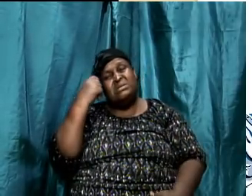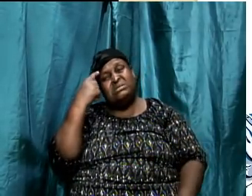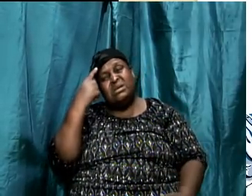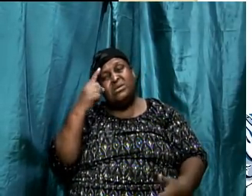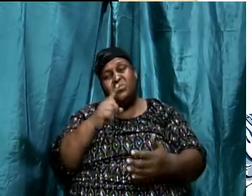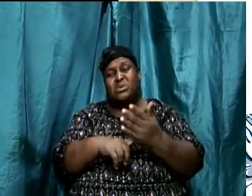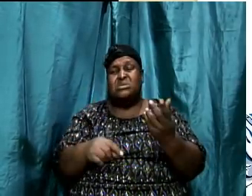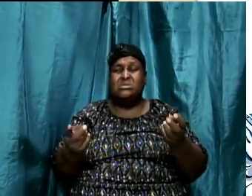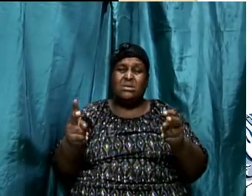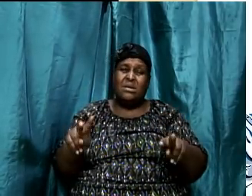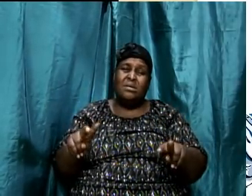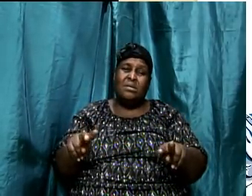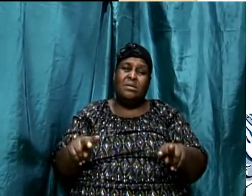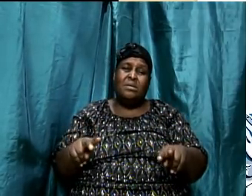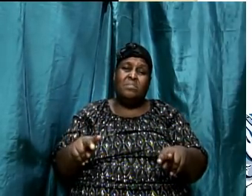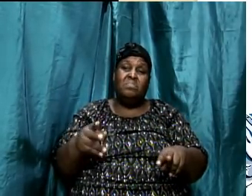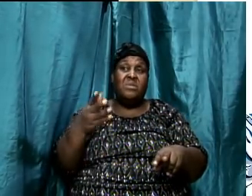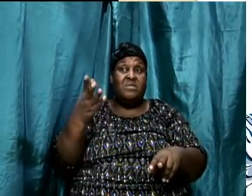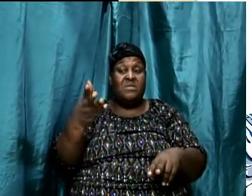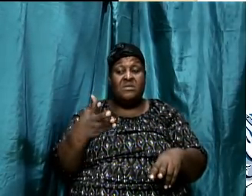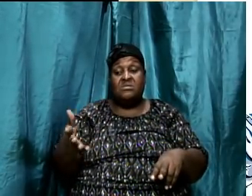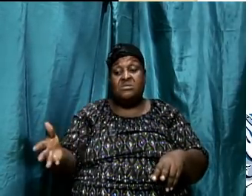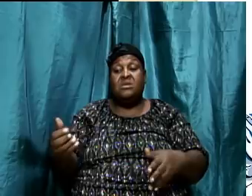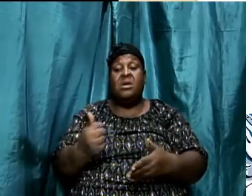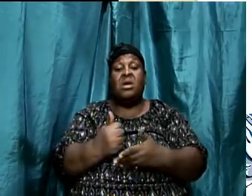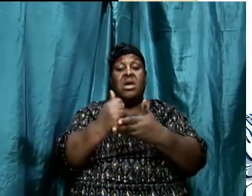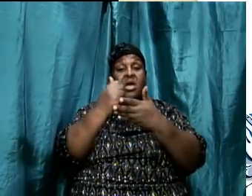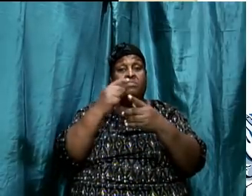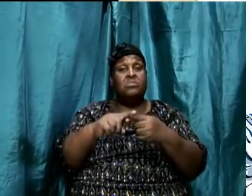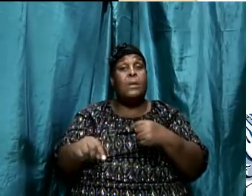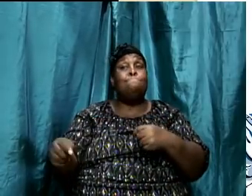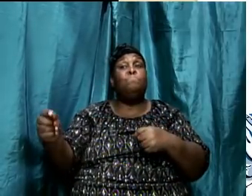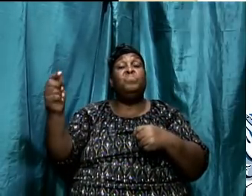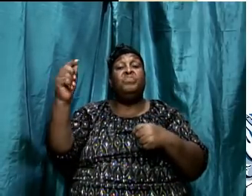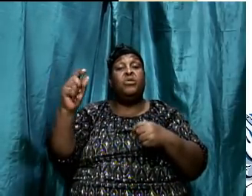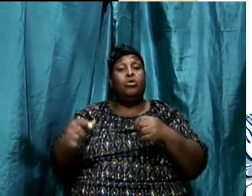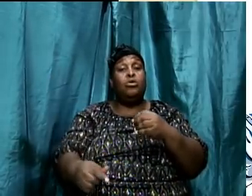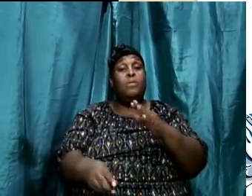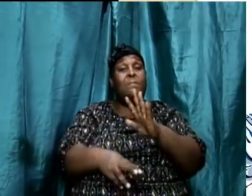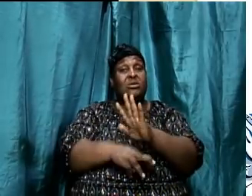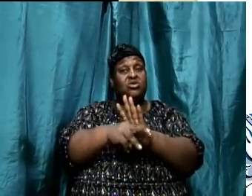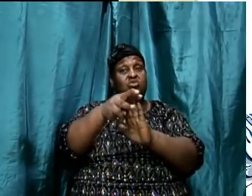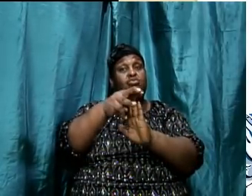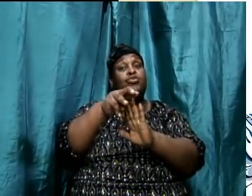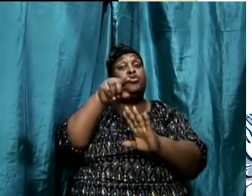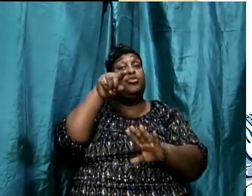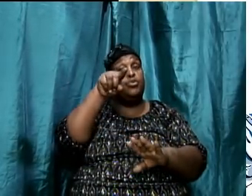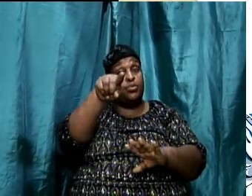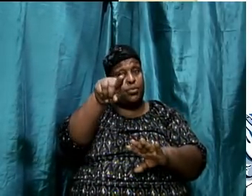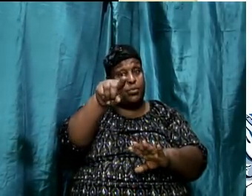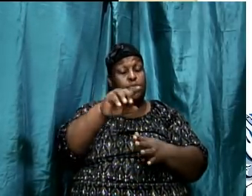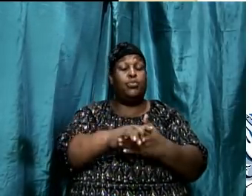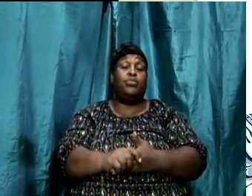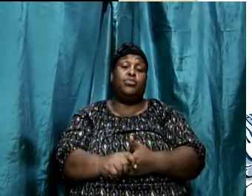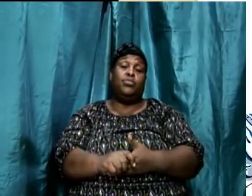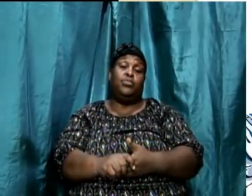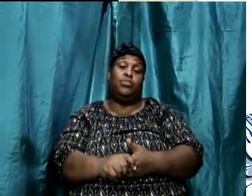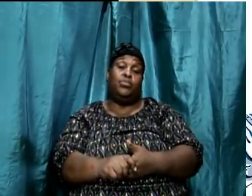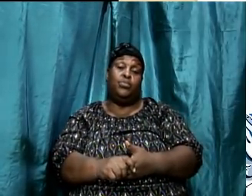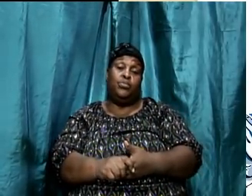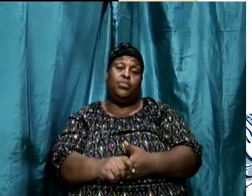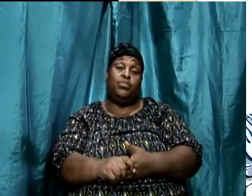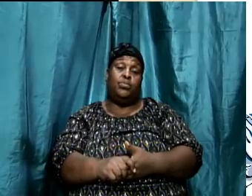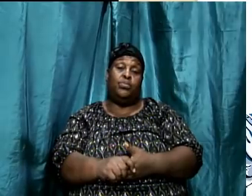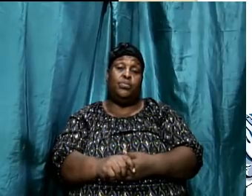And you see, these things, these things help to build you as a person who reads the Bible. helps to give you a view. The other day I was doing